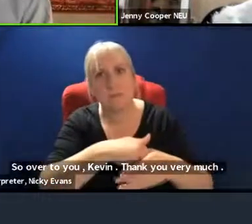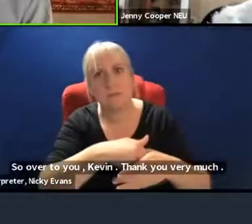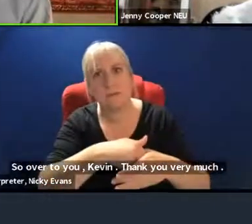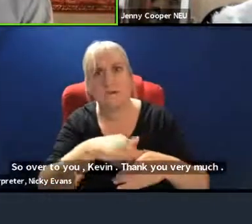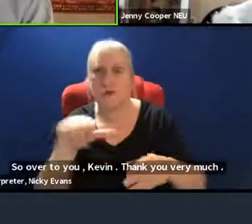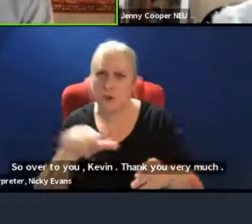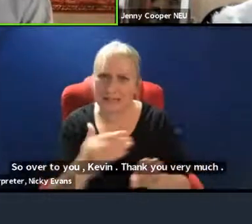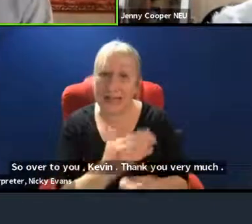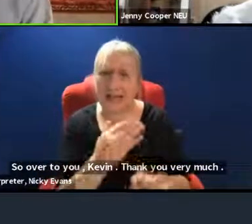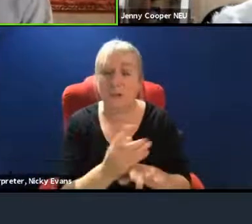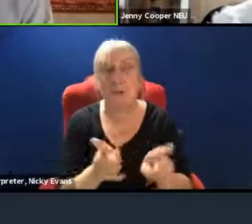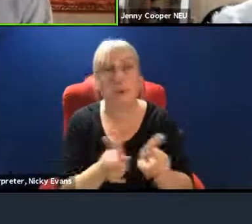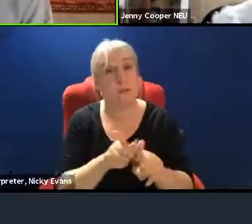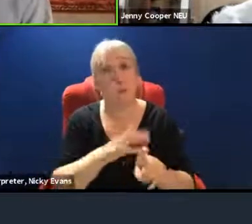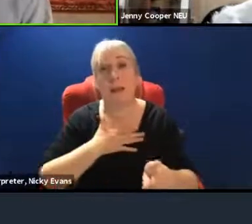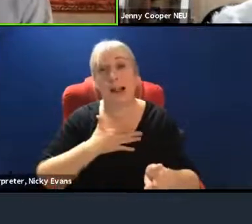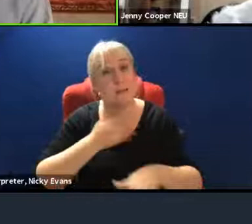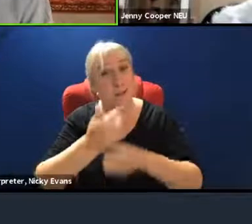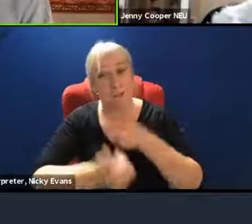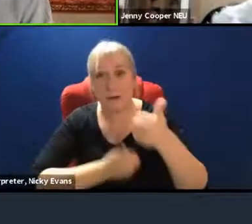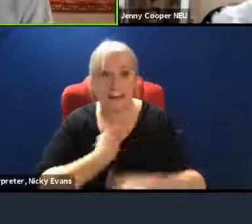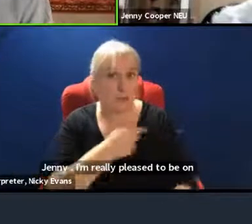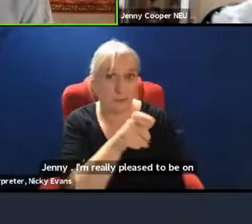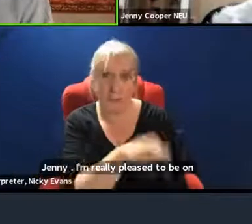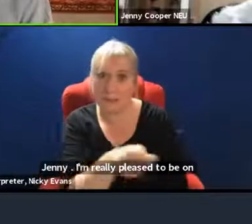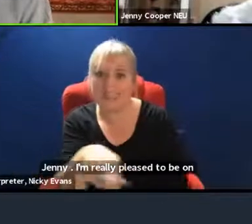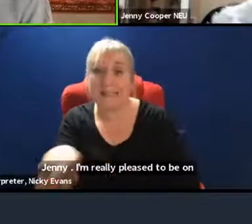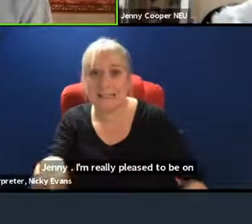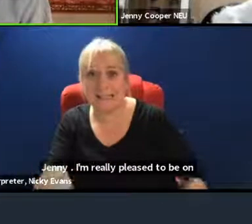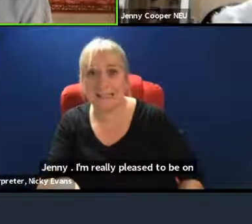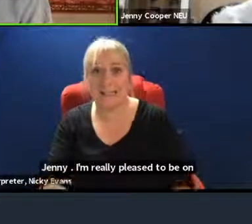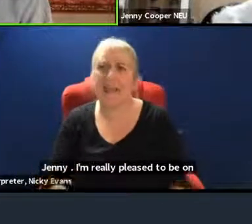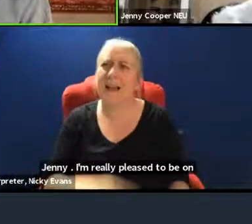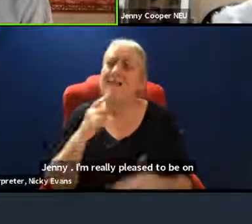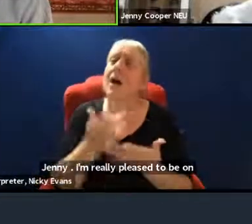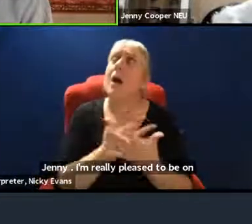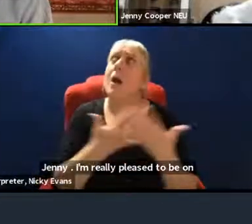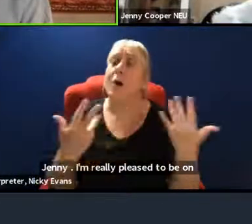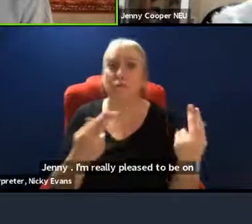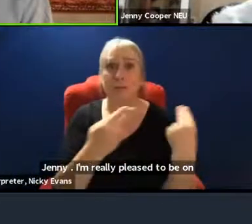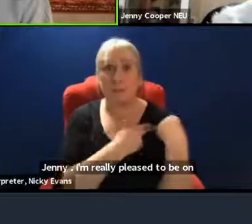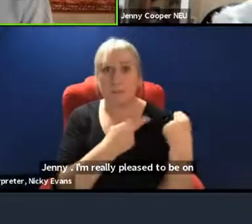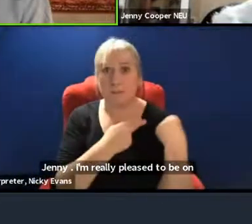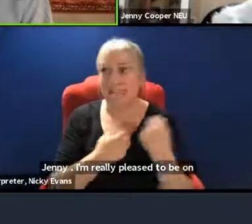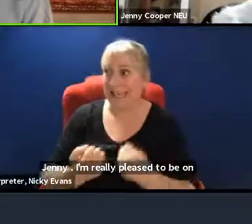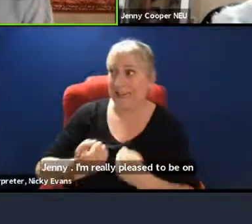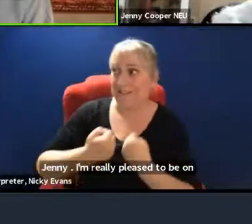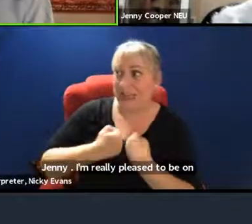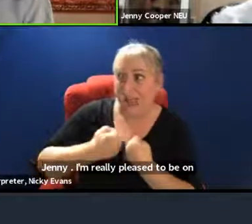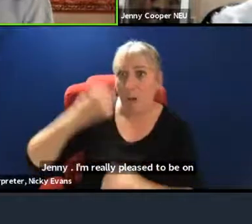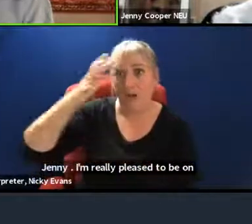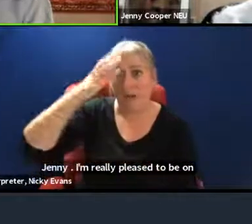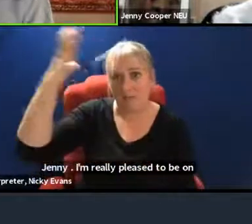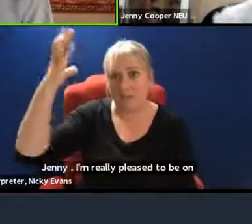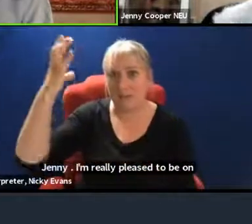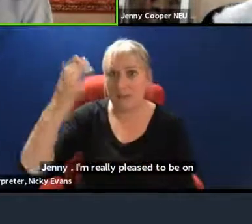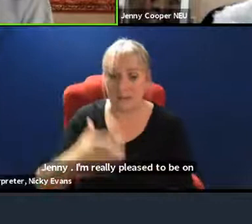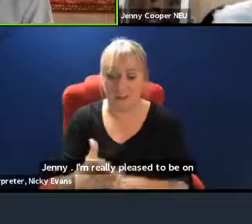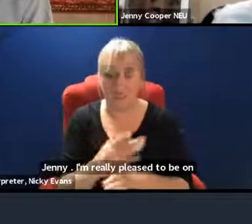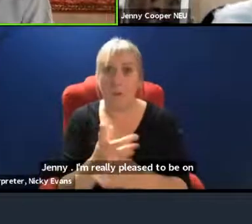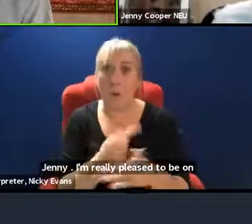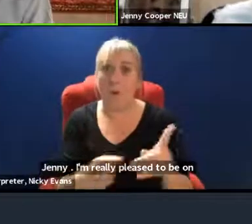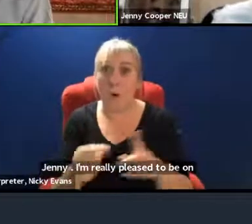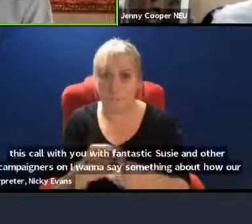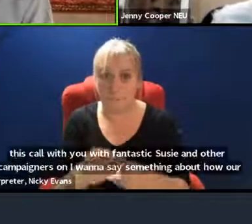our students. There is so much responsibility on our government in the run-up to the COP. And last week,